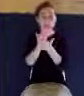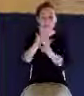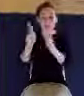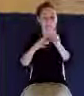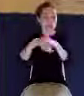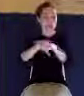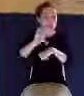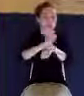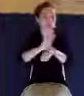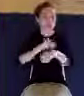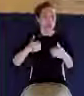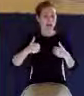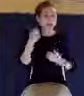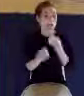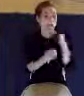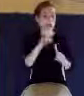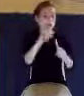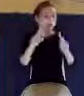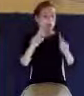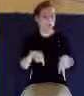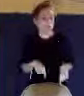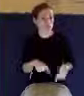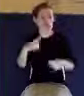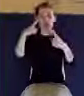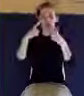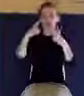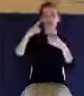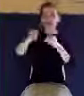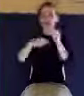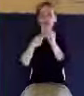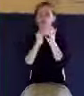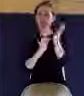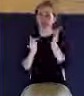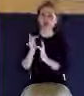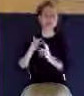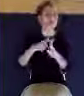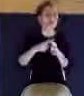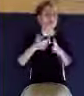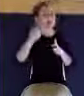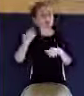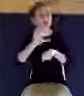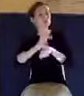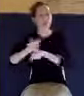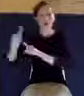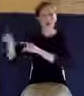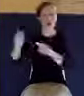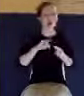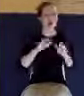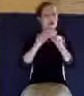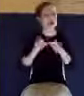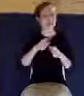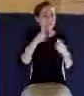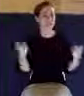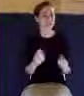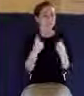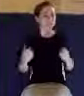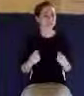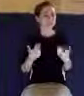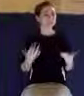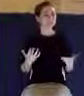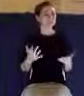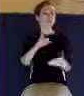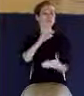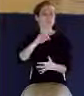not true salvation. There has to be a commitment of the will. Dynamic faith involves the